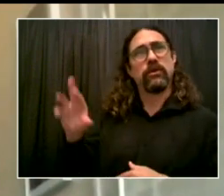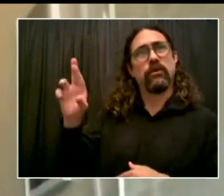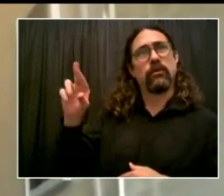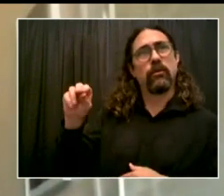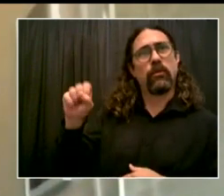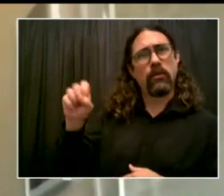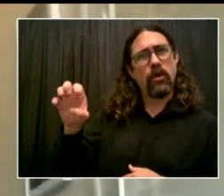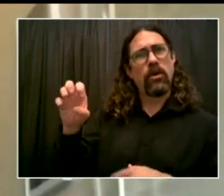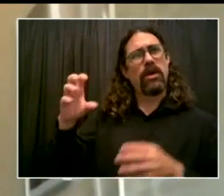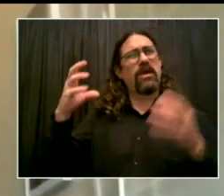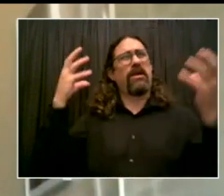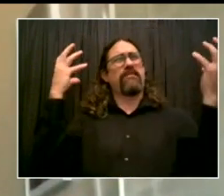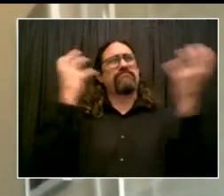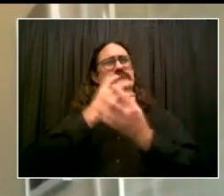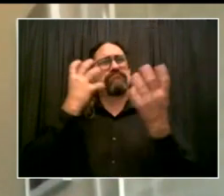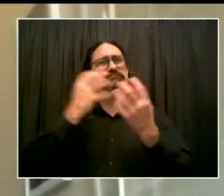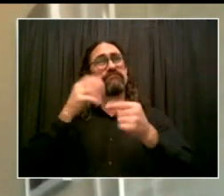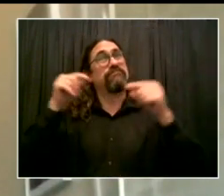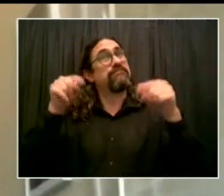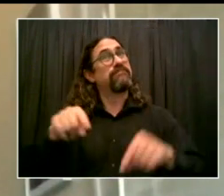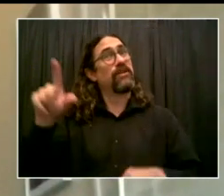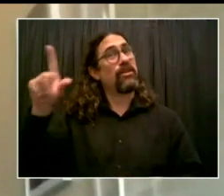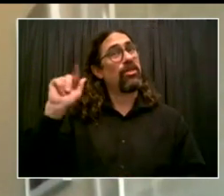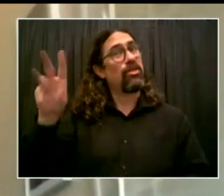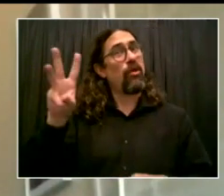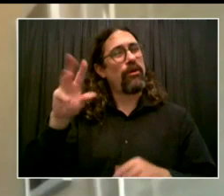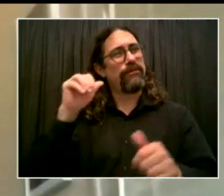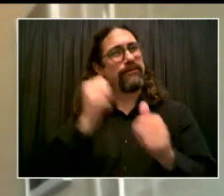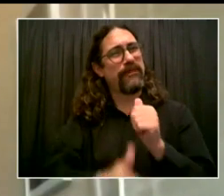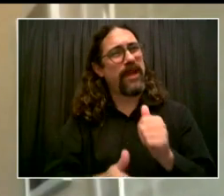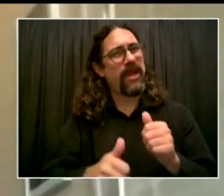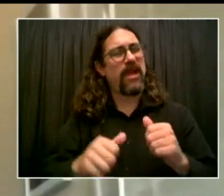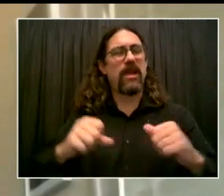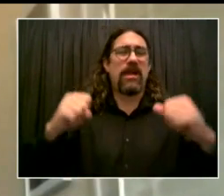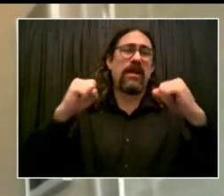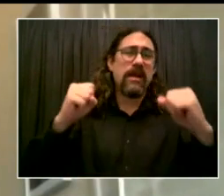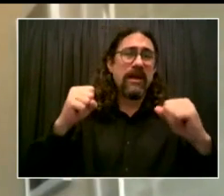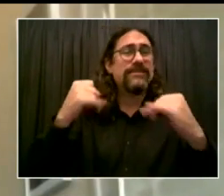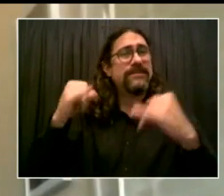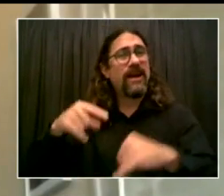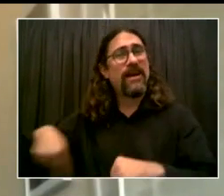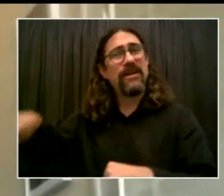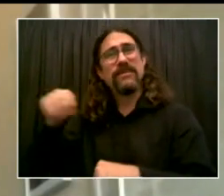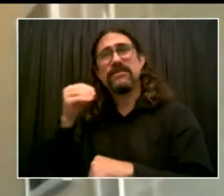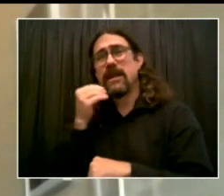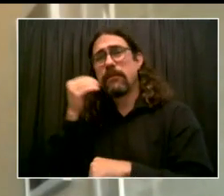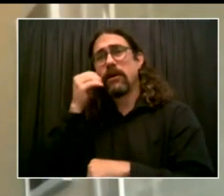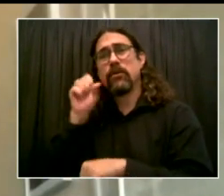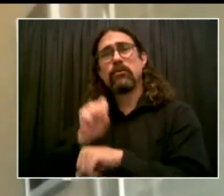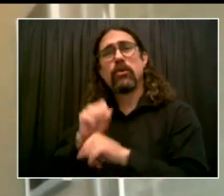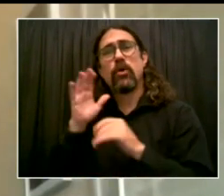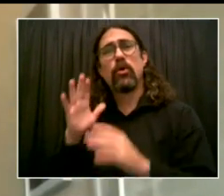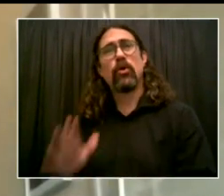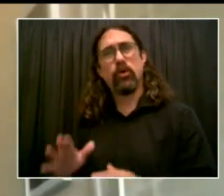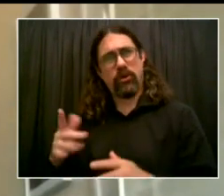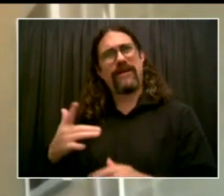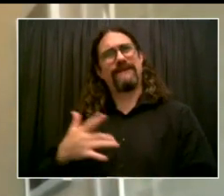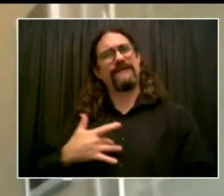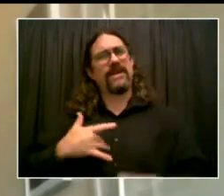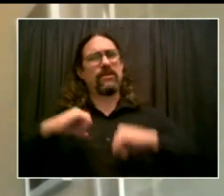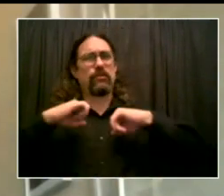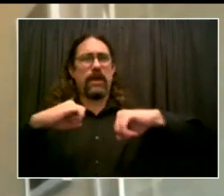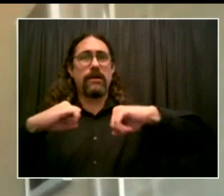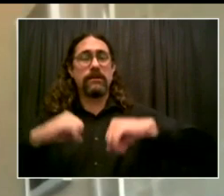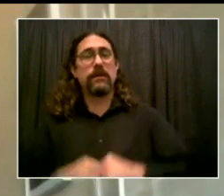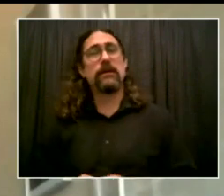powerful message today, that domestic workers' rights are human rights. Our human rights laws will protect domestic